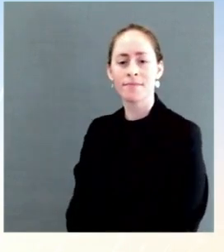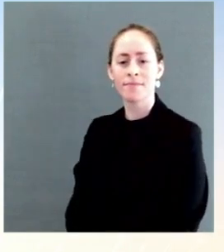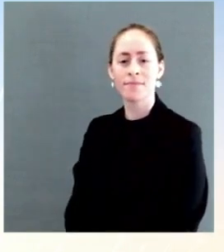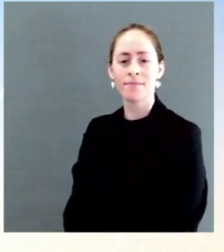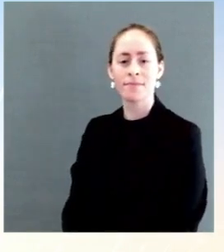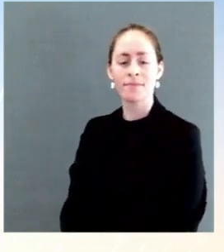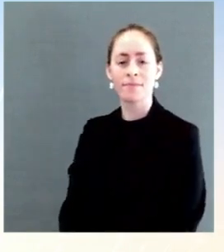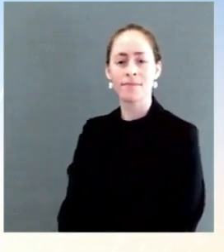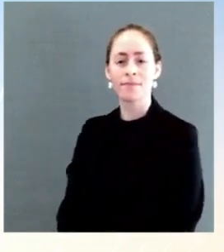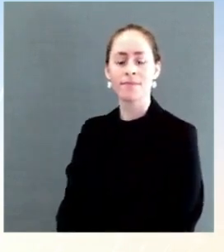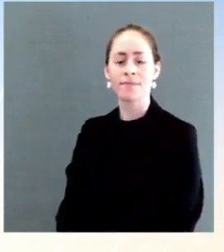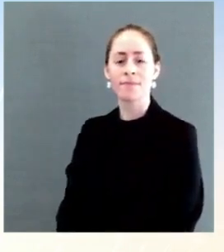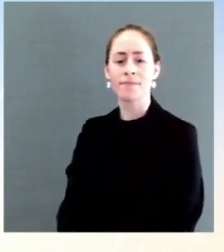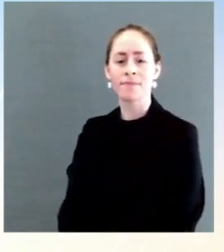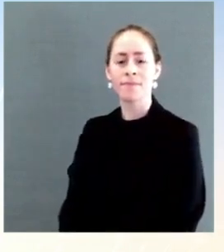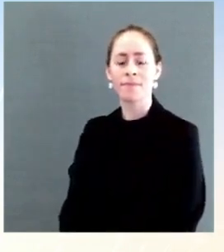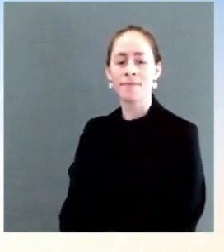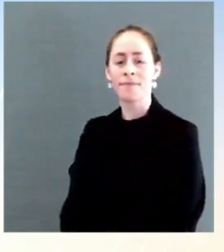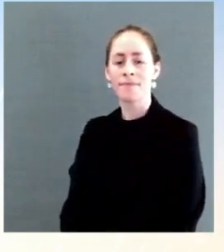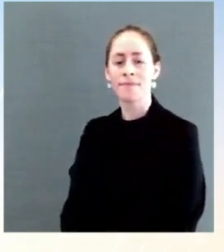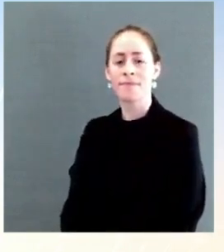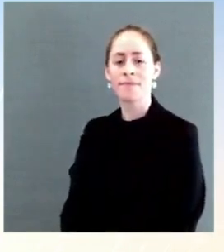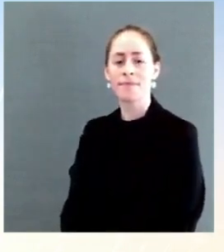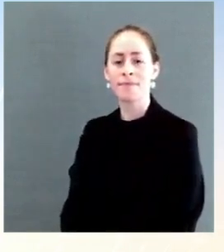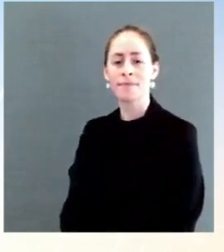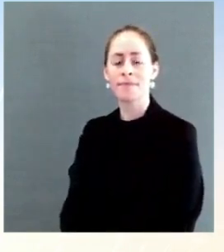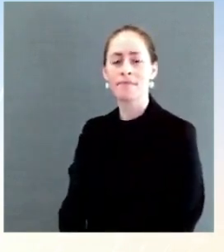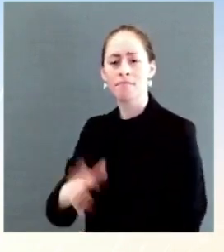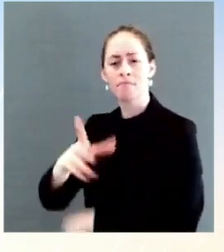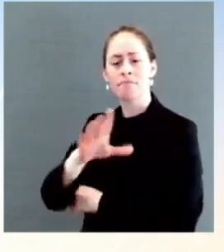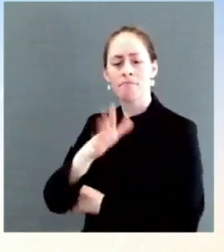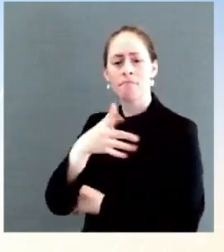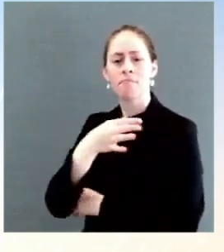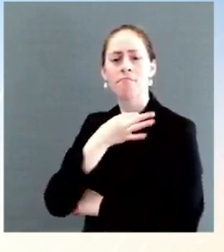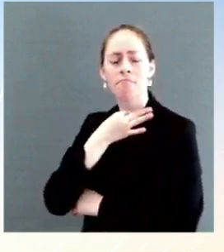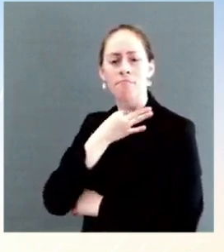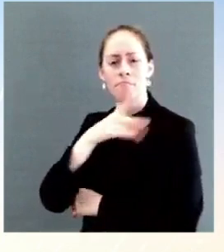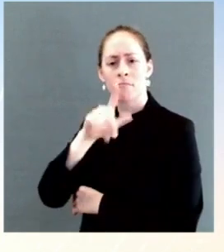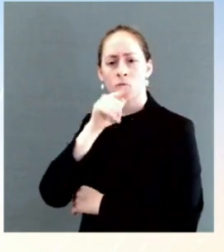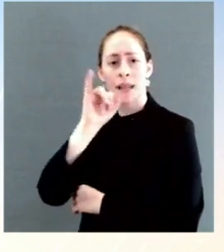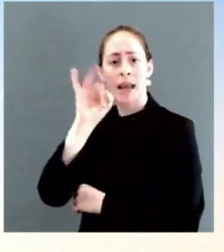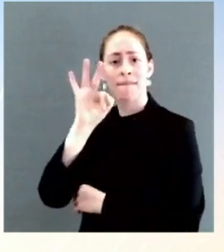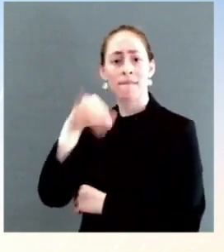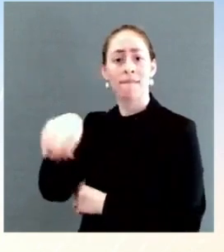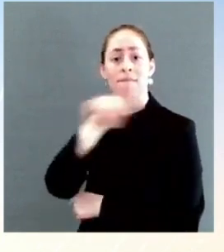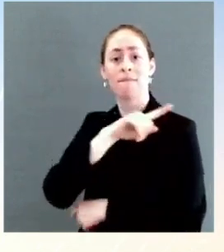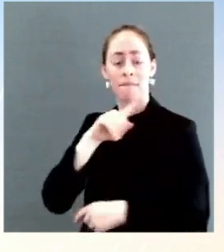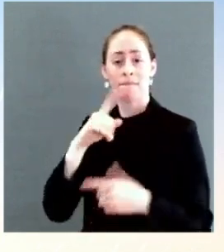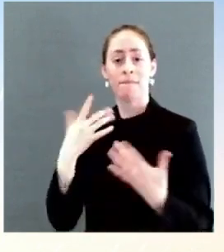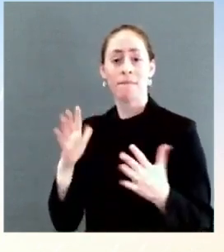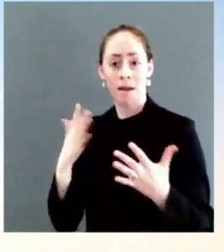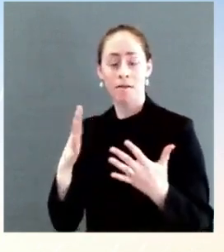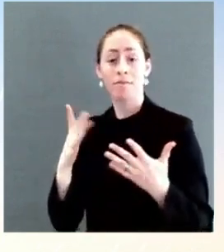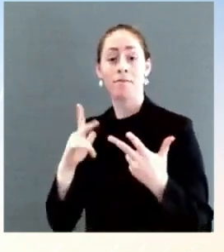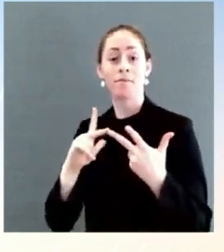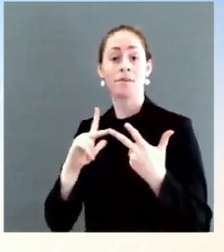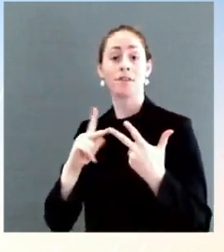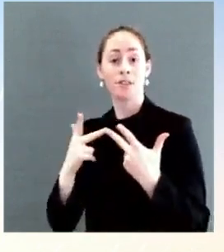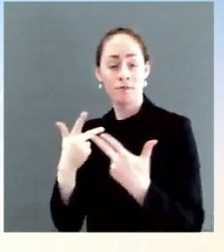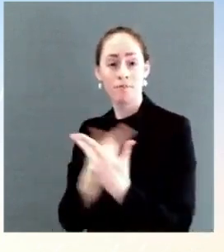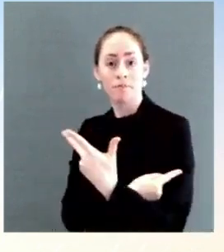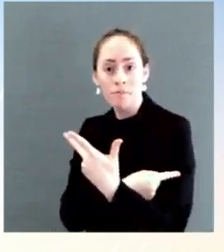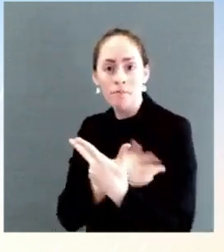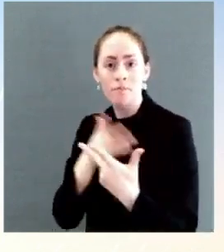directly target this? And is there any reason those individuals should wait, given the White House has said it'll be a couple of months, perhaps, before we have a more